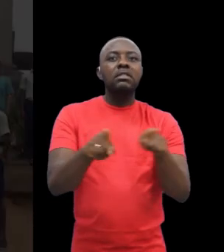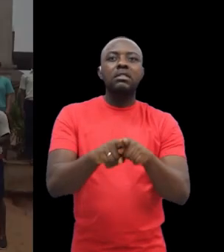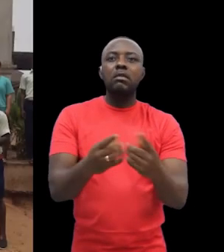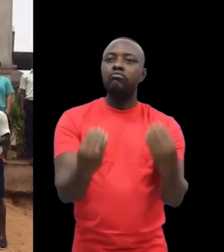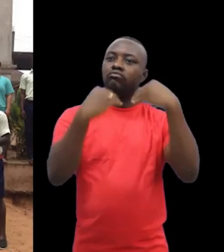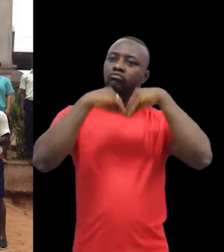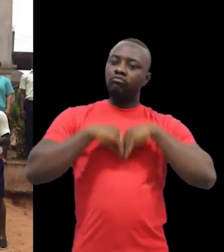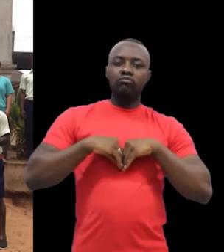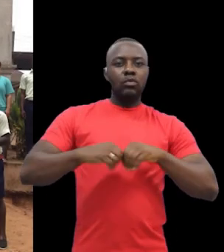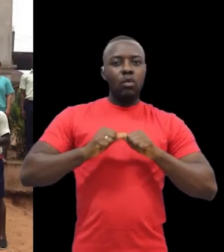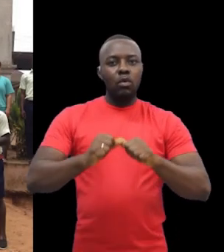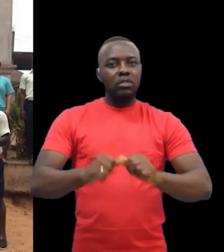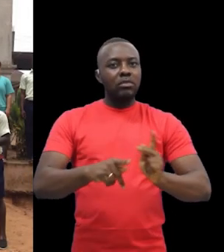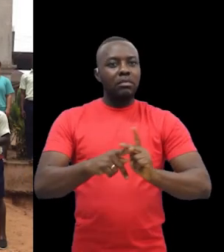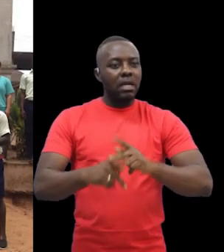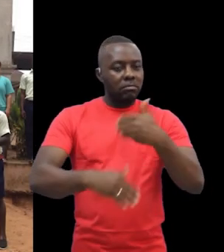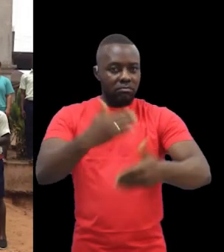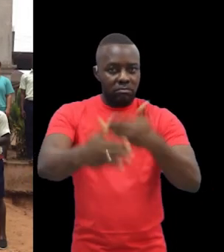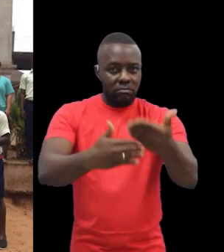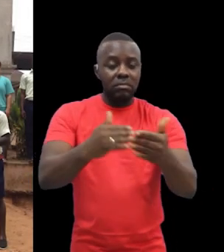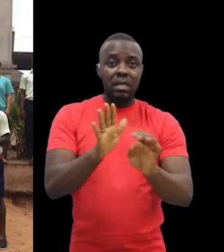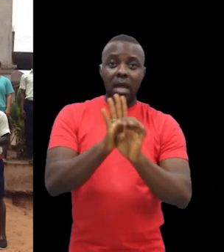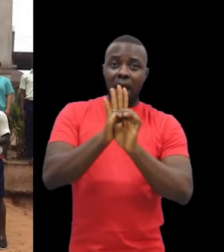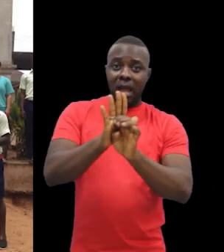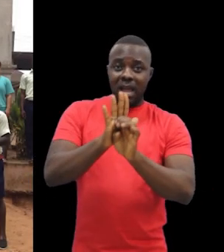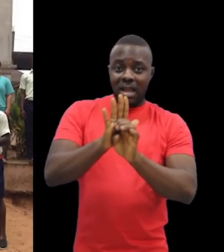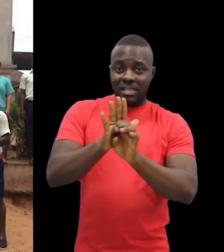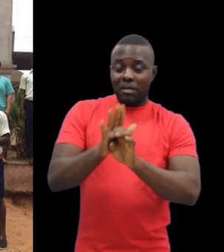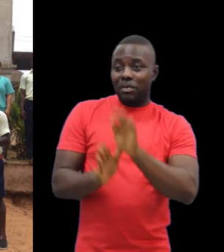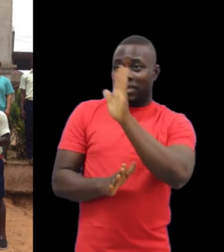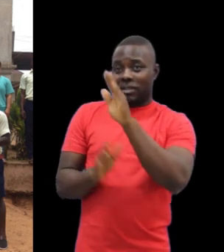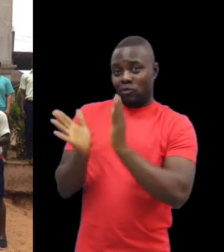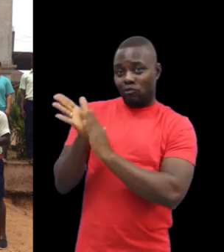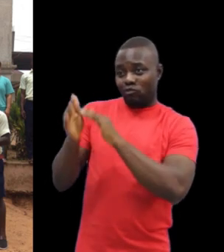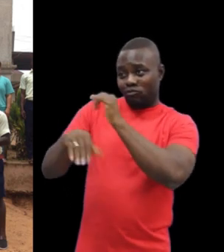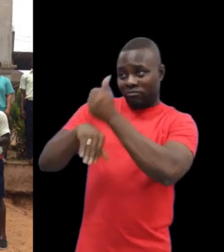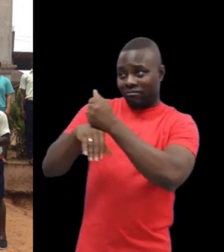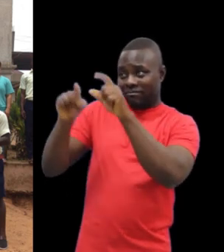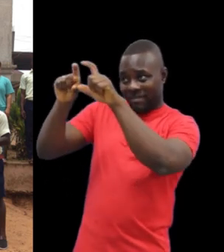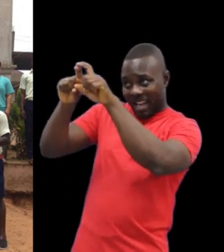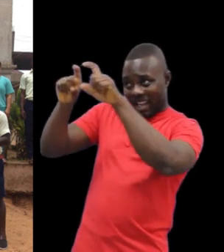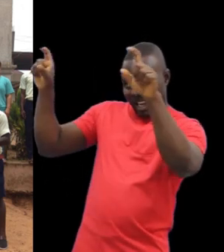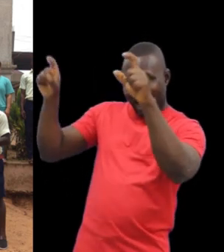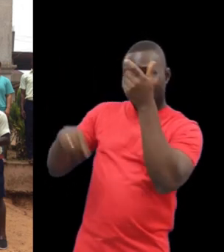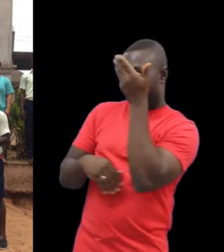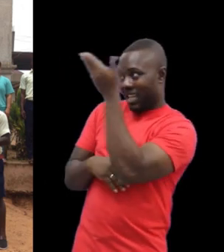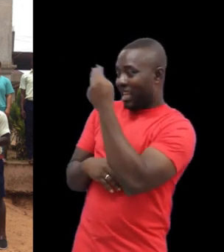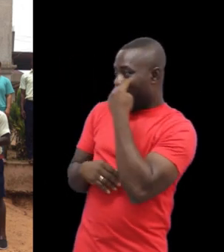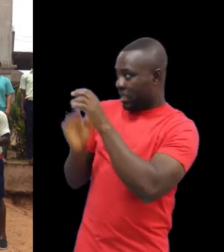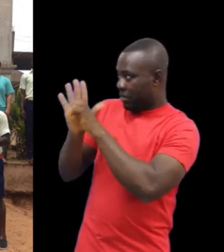Even physical infrastructure, such as the land and house which the chief rented out to Ghana Mission School for Deaf,